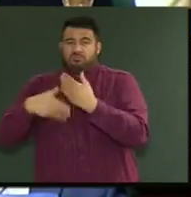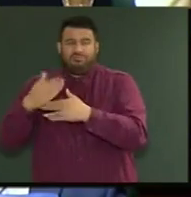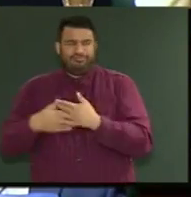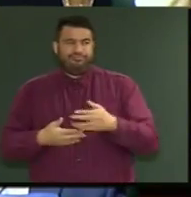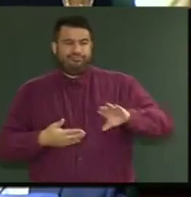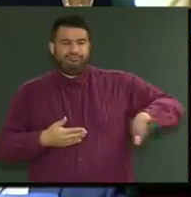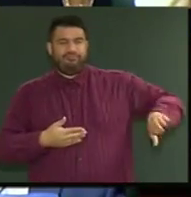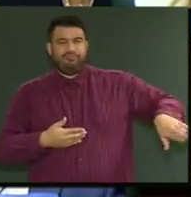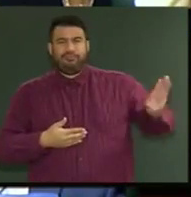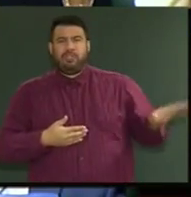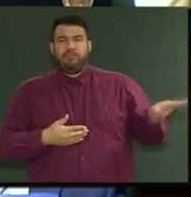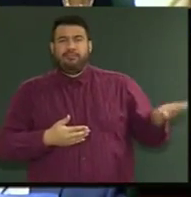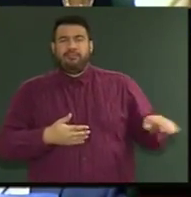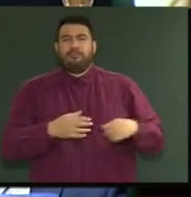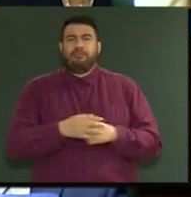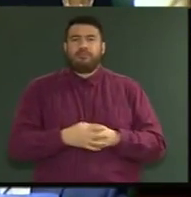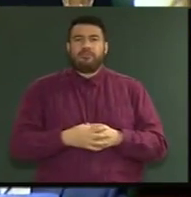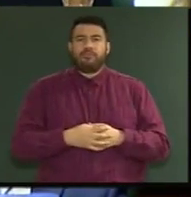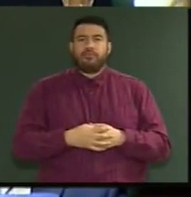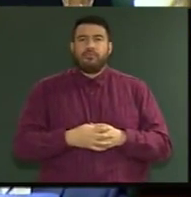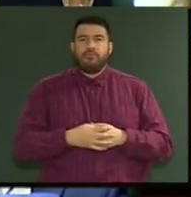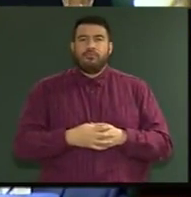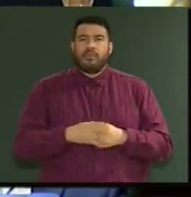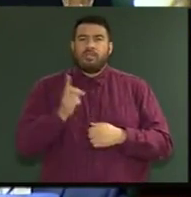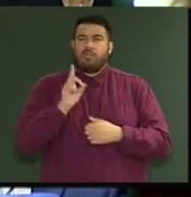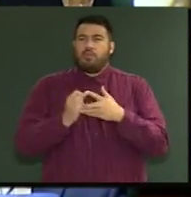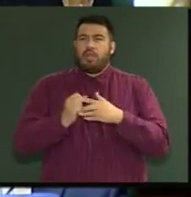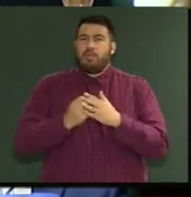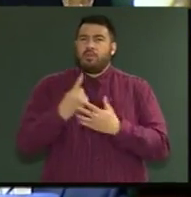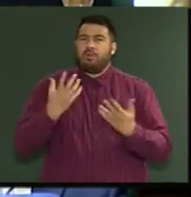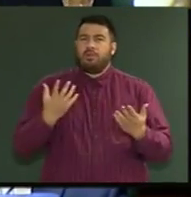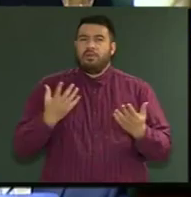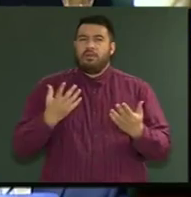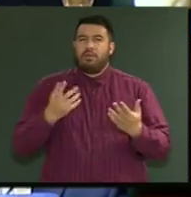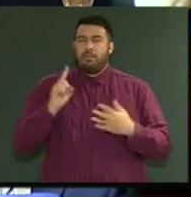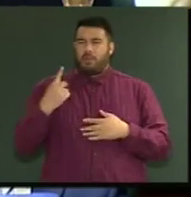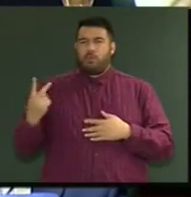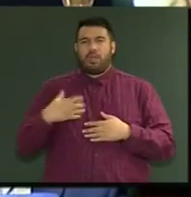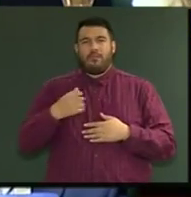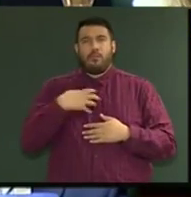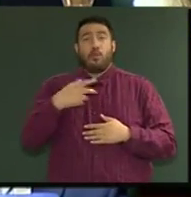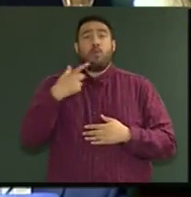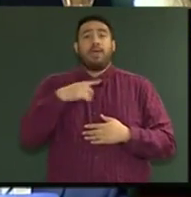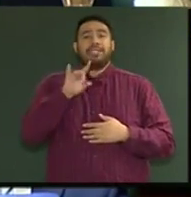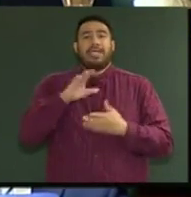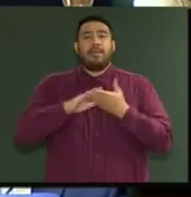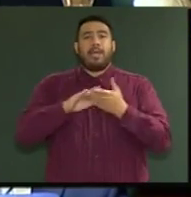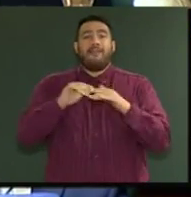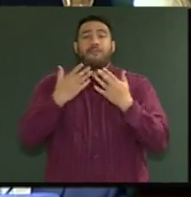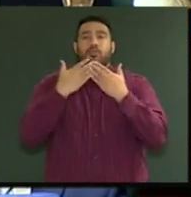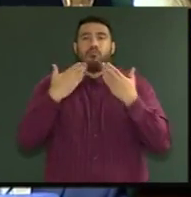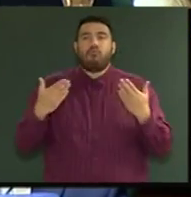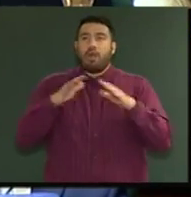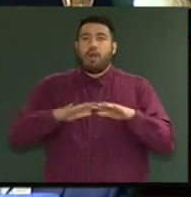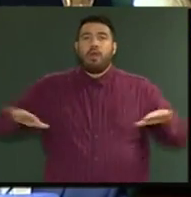Settle down, boys. Kia tau. So, that's what's happened. But Mr Speaker, we've got more. $10 million for Māori. Let's hear it. Is